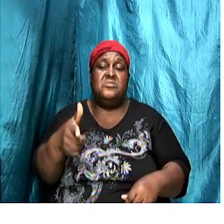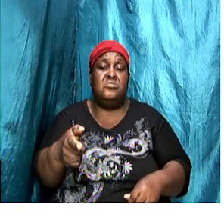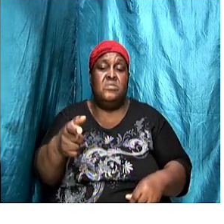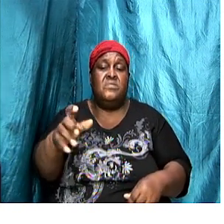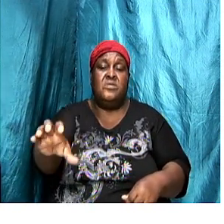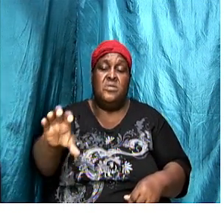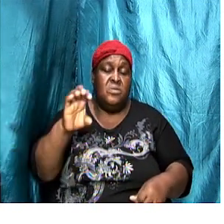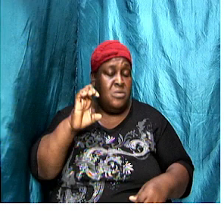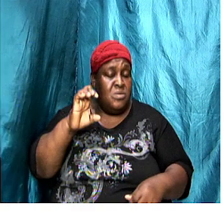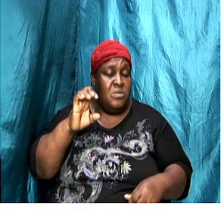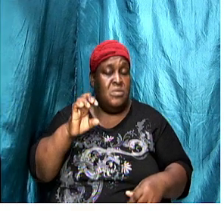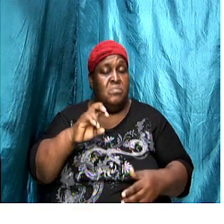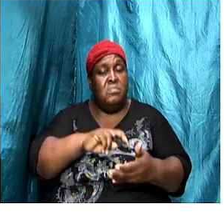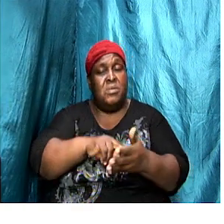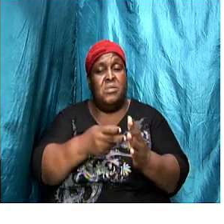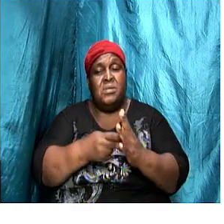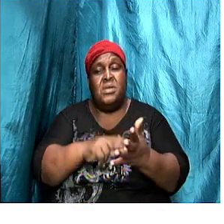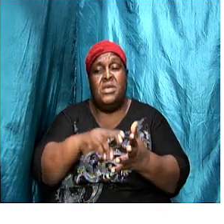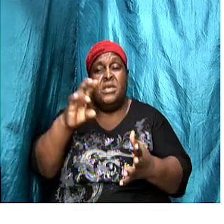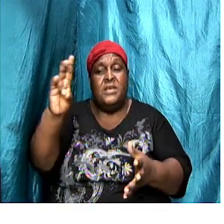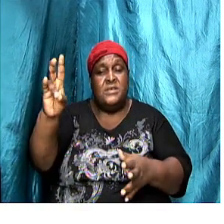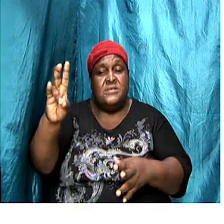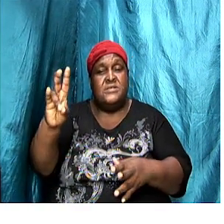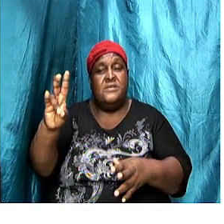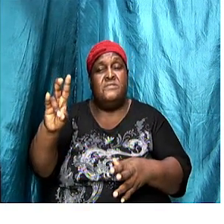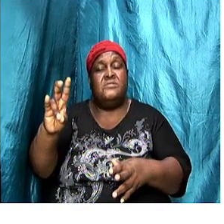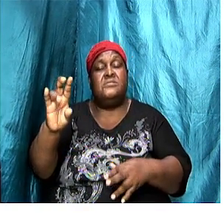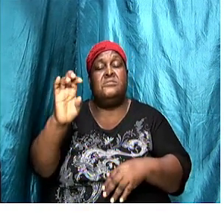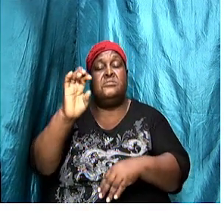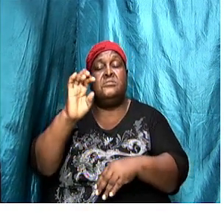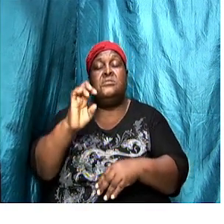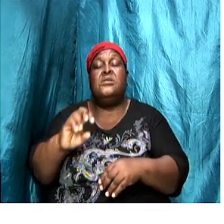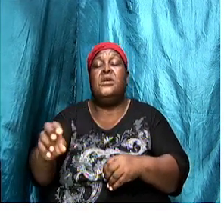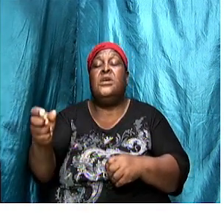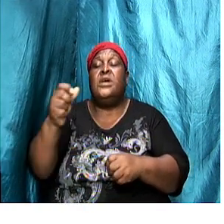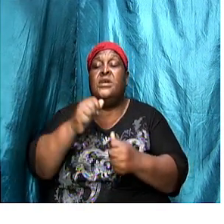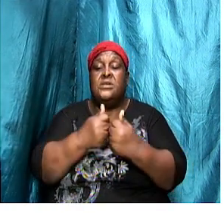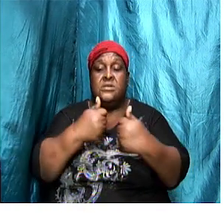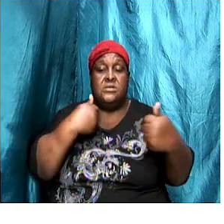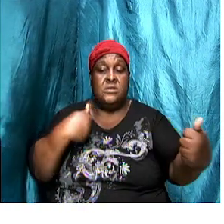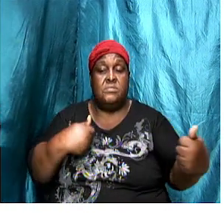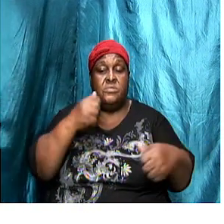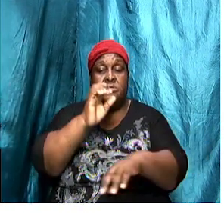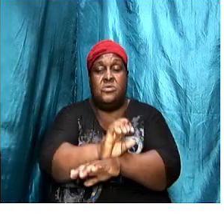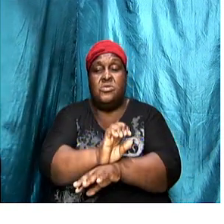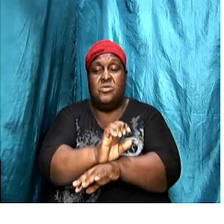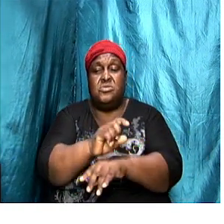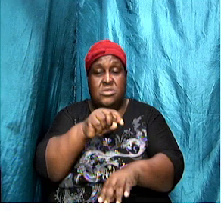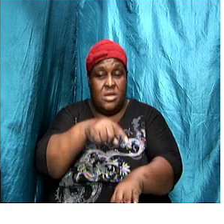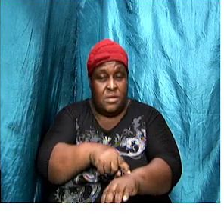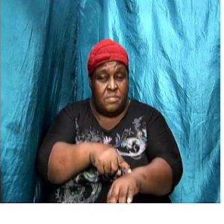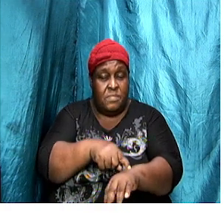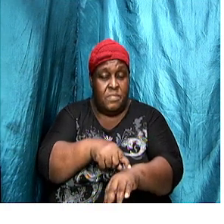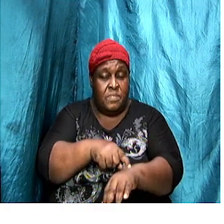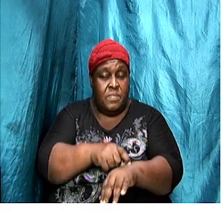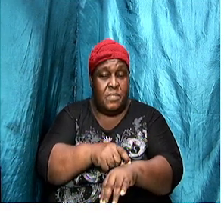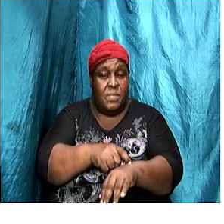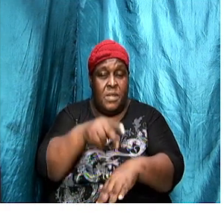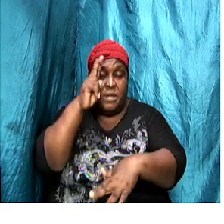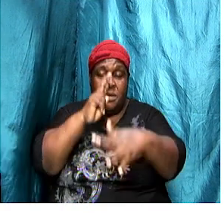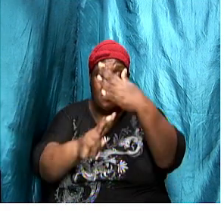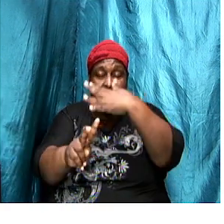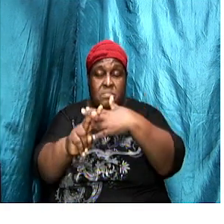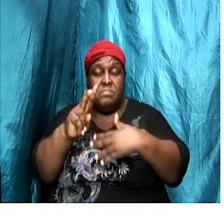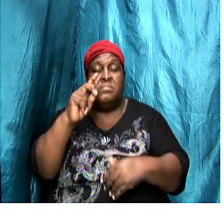It represents seven distinct and separate church period, prophetic